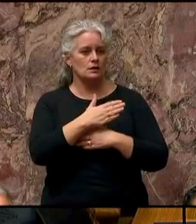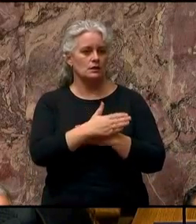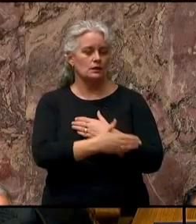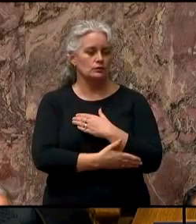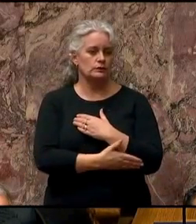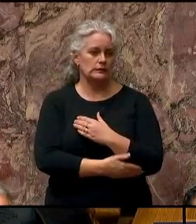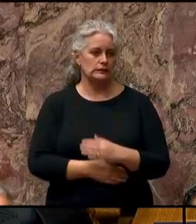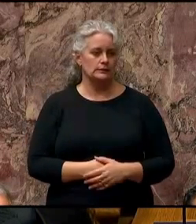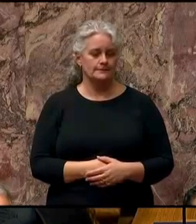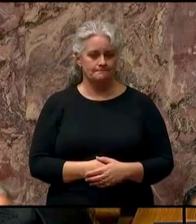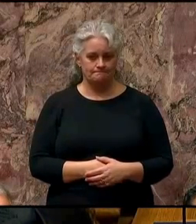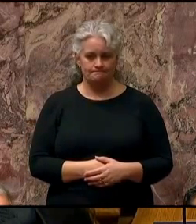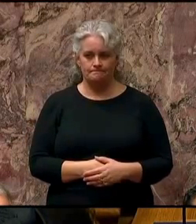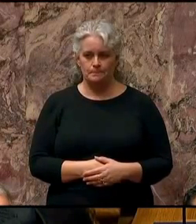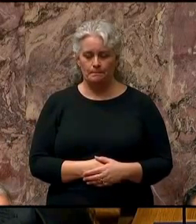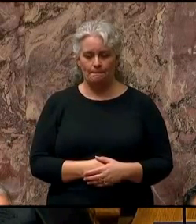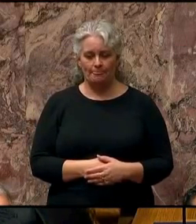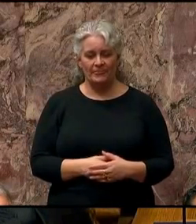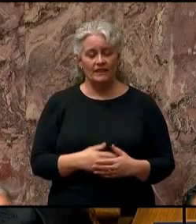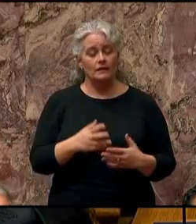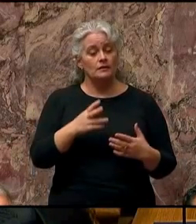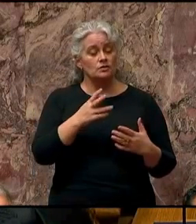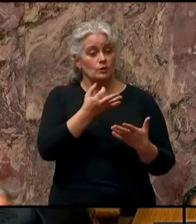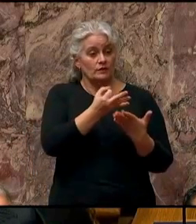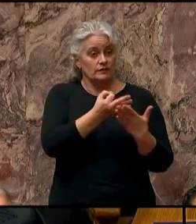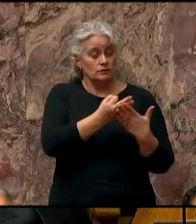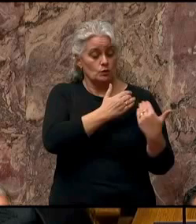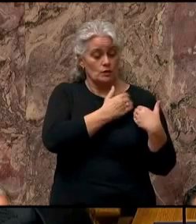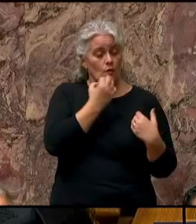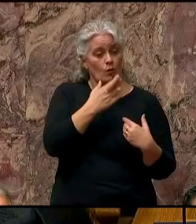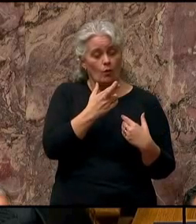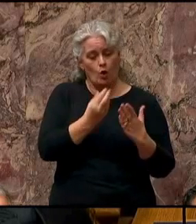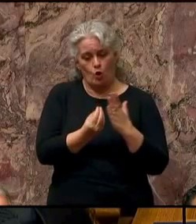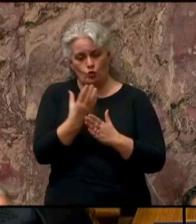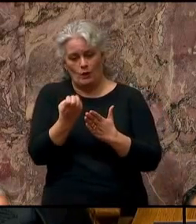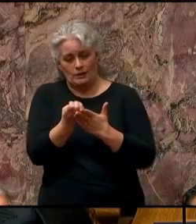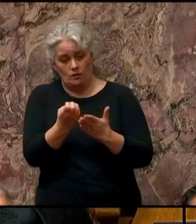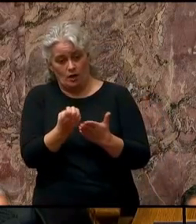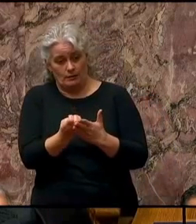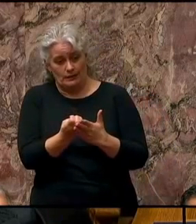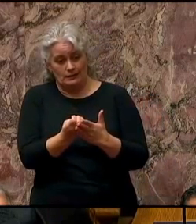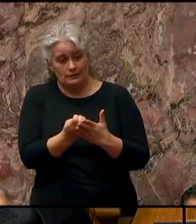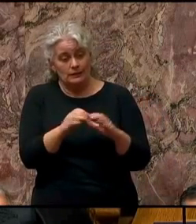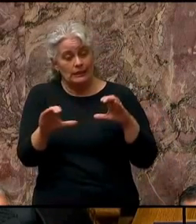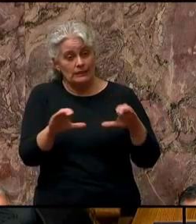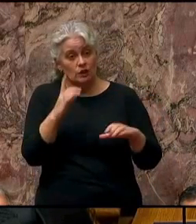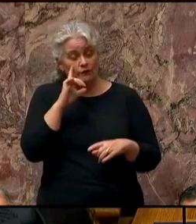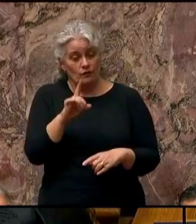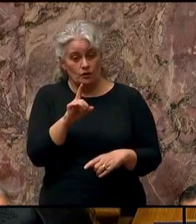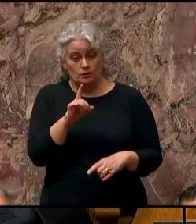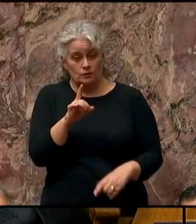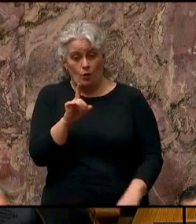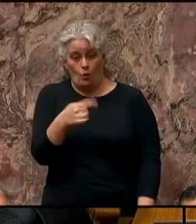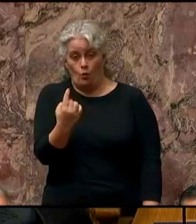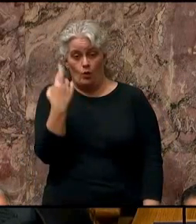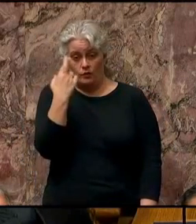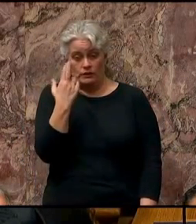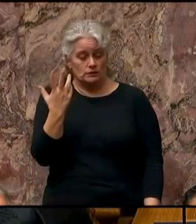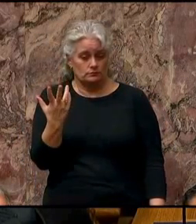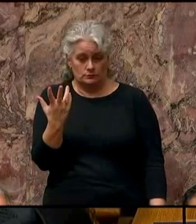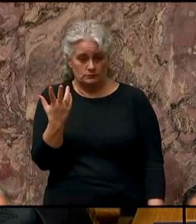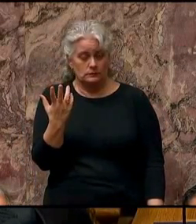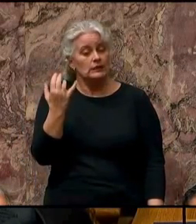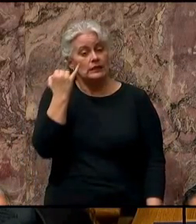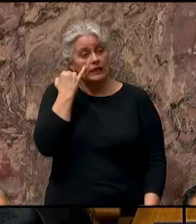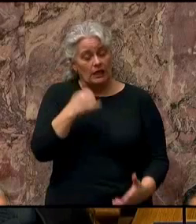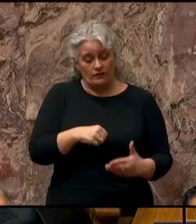Members, neither fiscal responsibility nor growing the economy is done for its own sake. Whether they